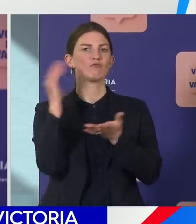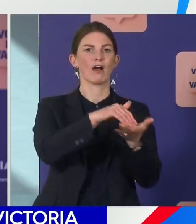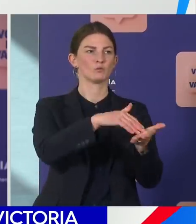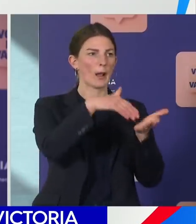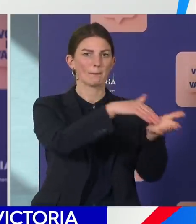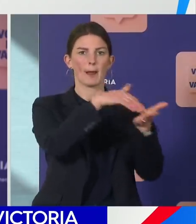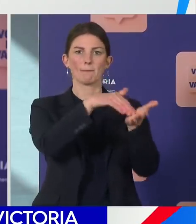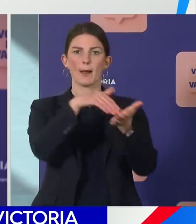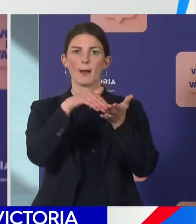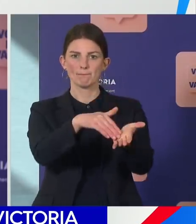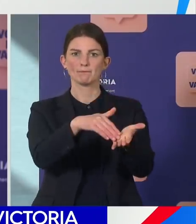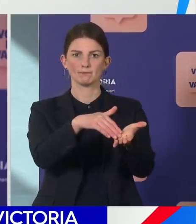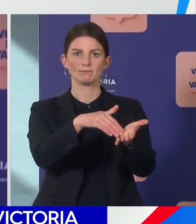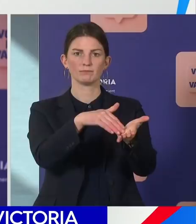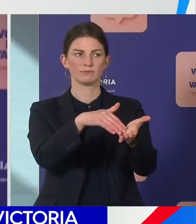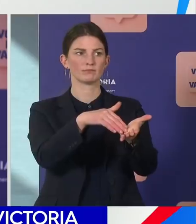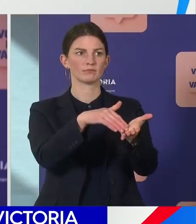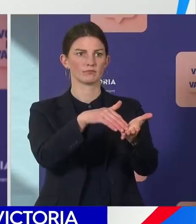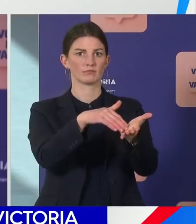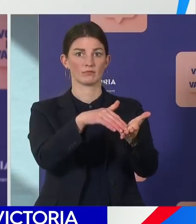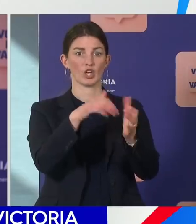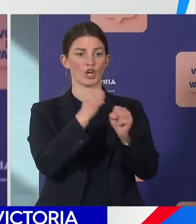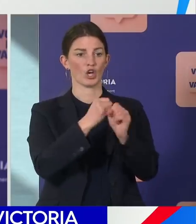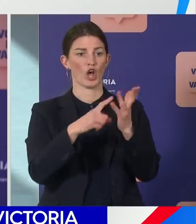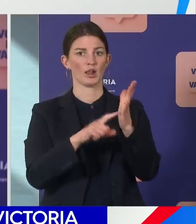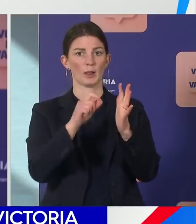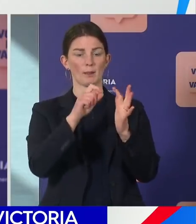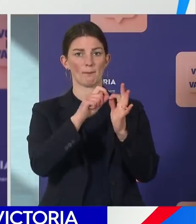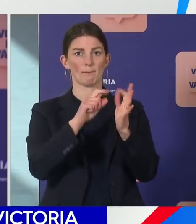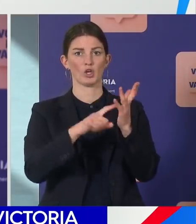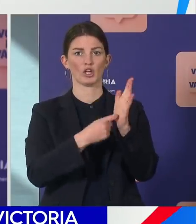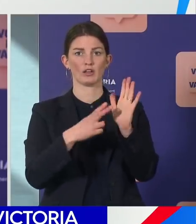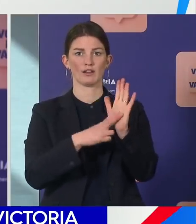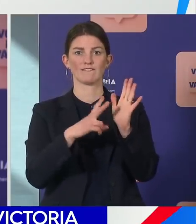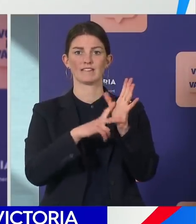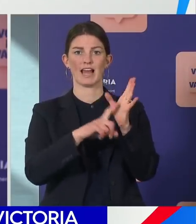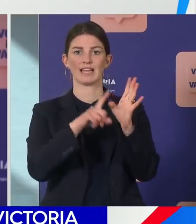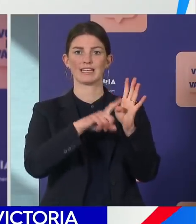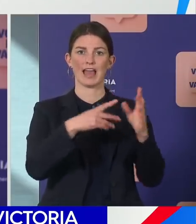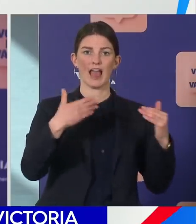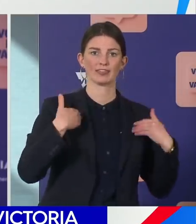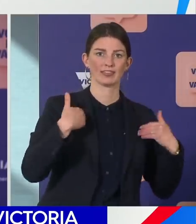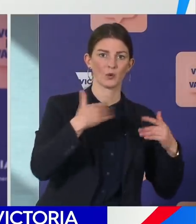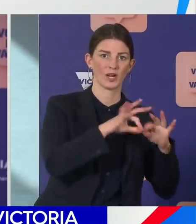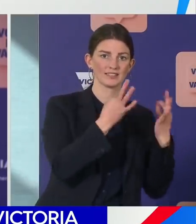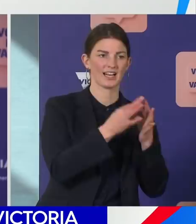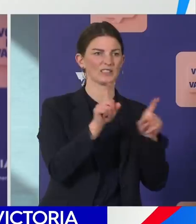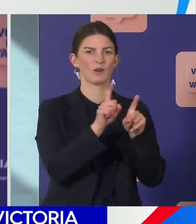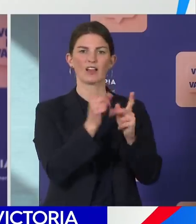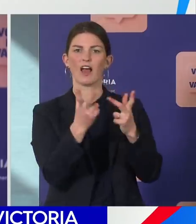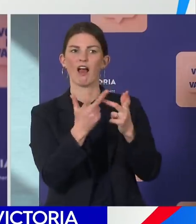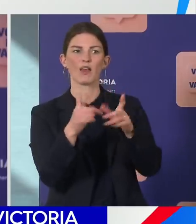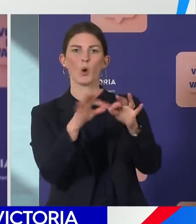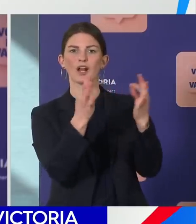the support of the fantastic Goulburn Valley Health and the local public health unit in that community, which saw the